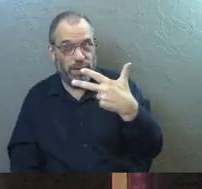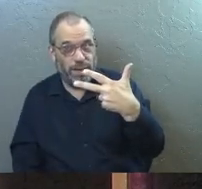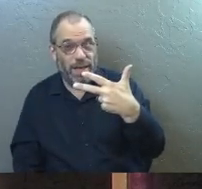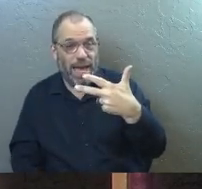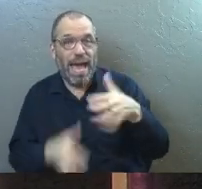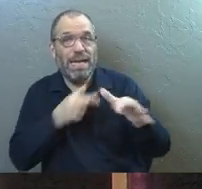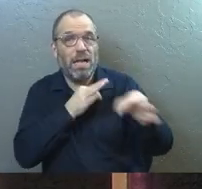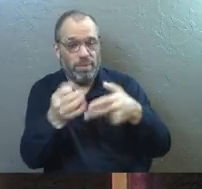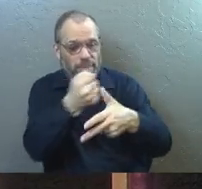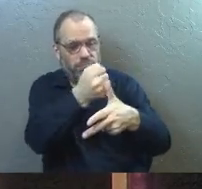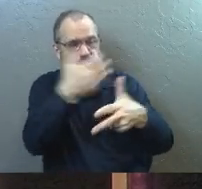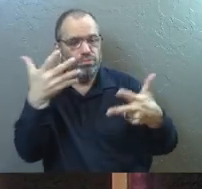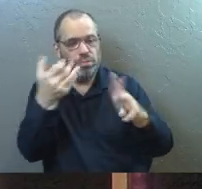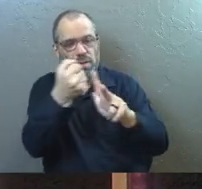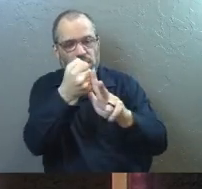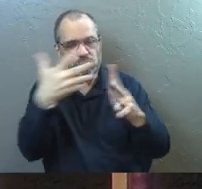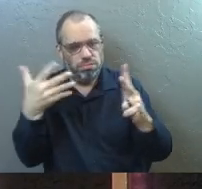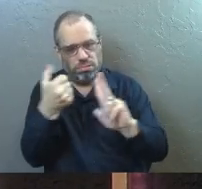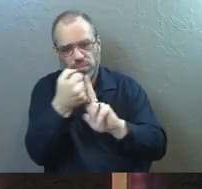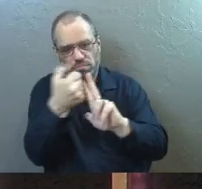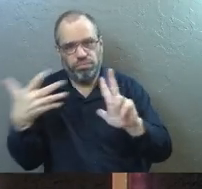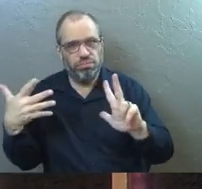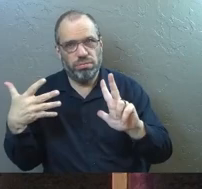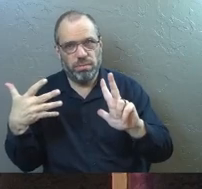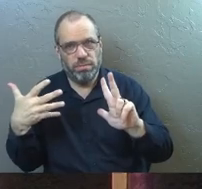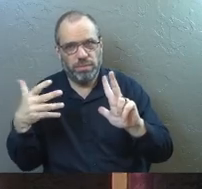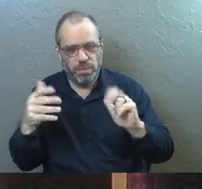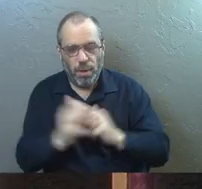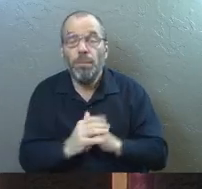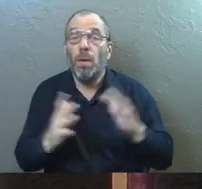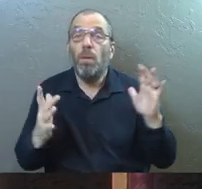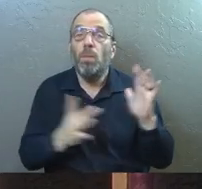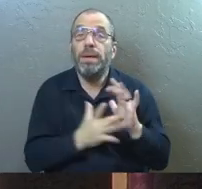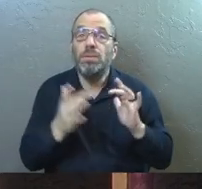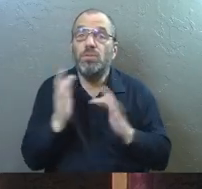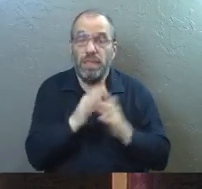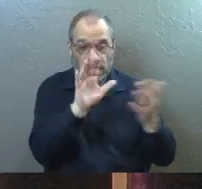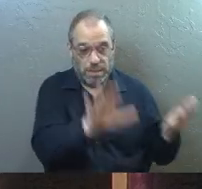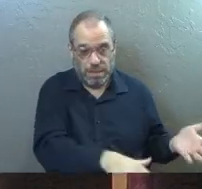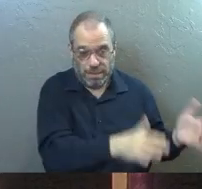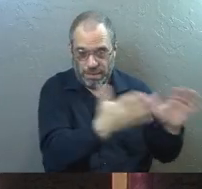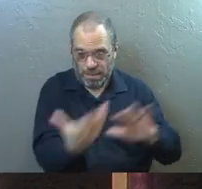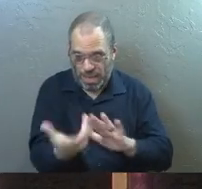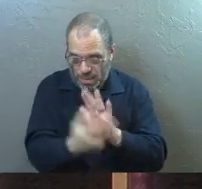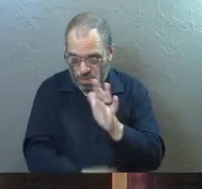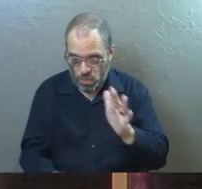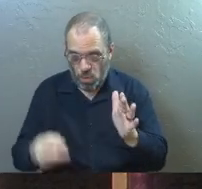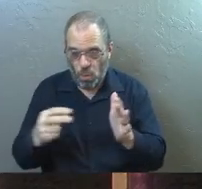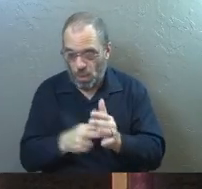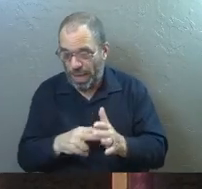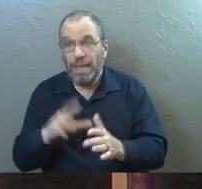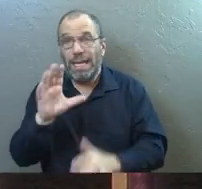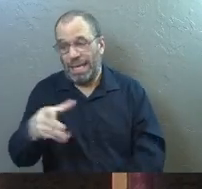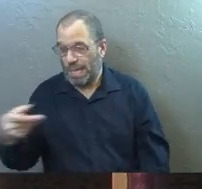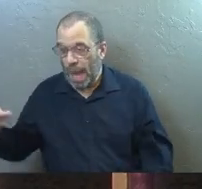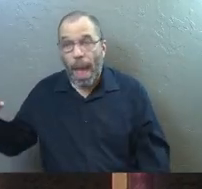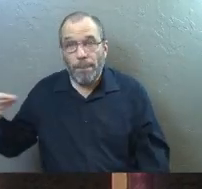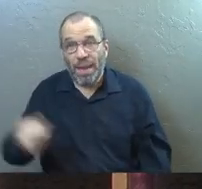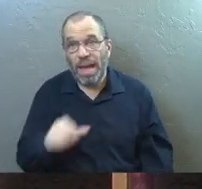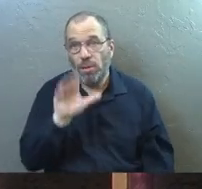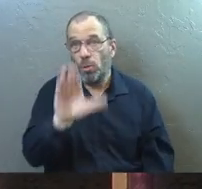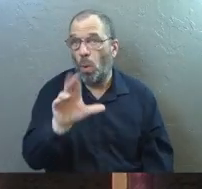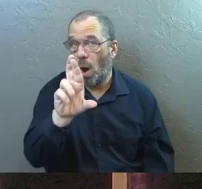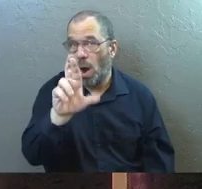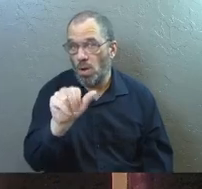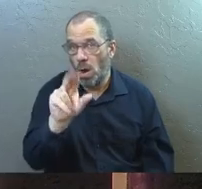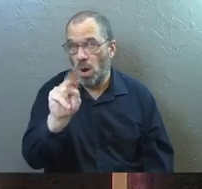into those three big blessings. I'm going to show that to you. So when Jesus died and was raised again, when he paid your ransom and